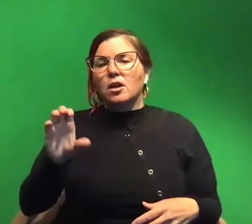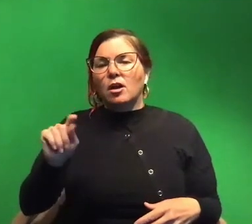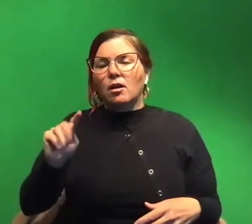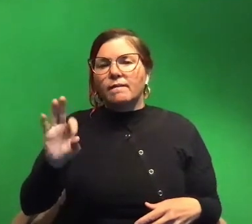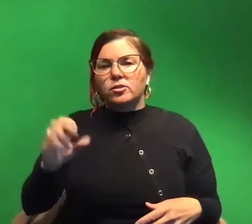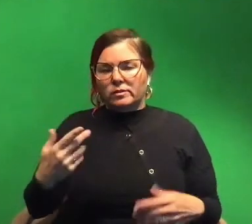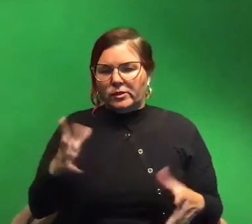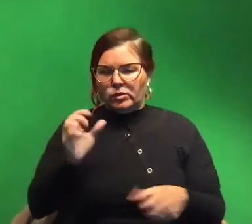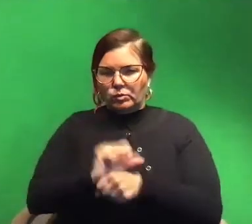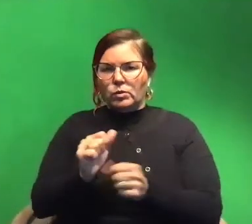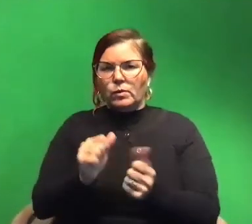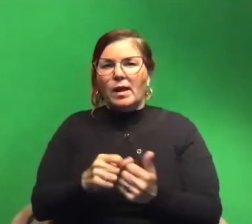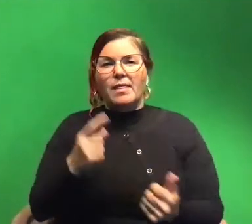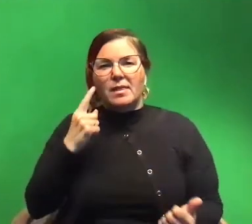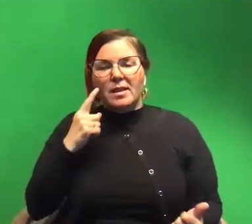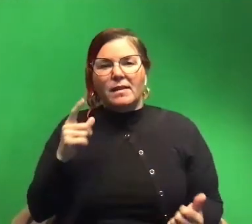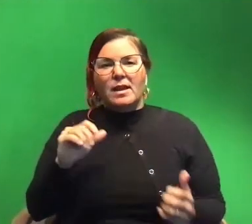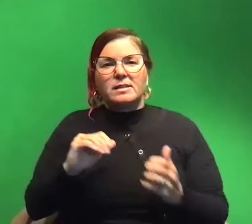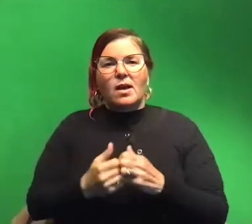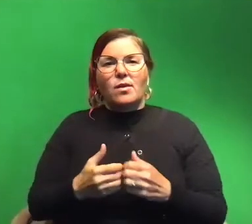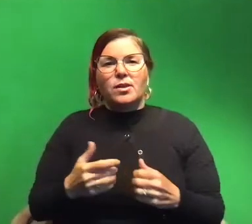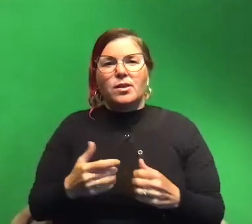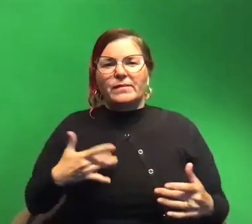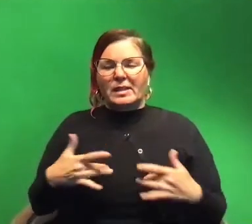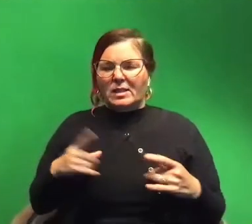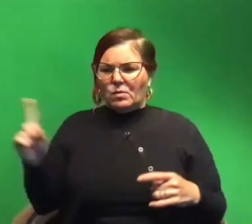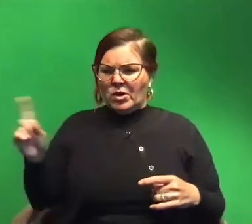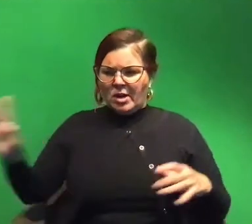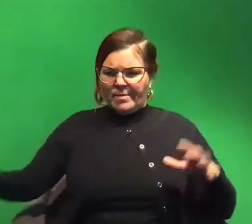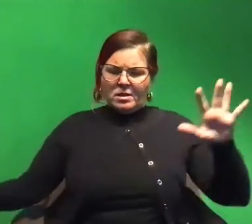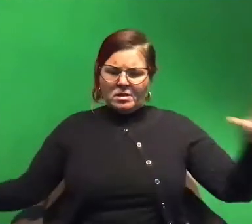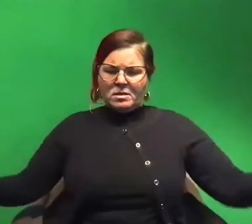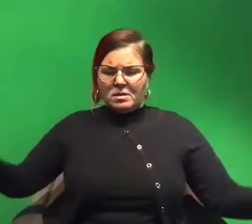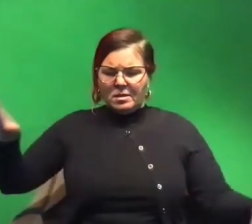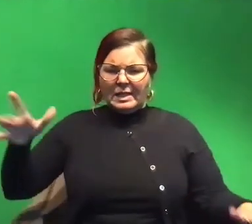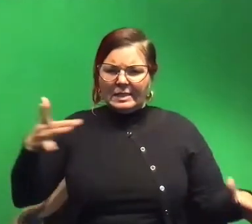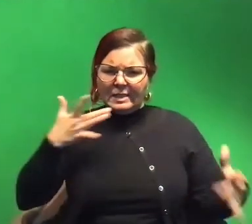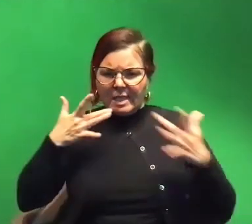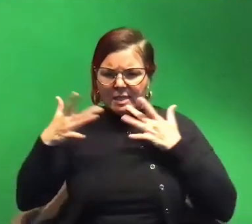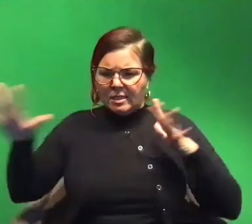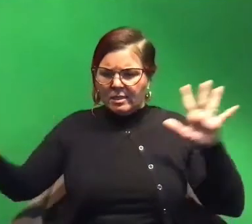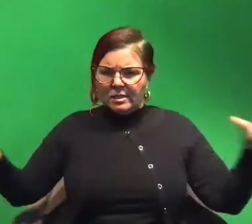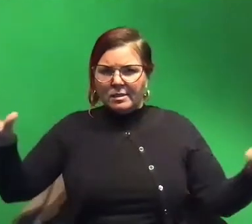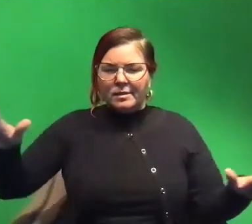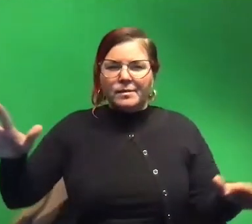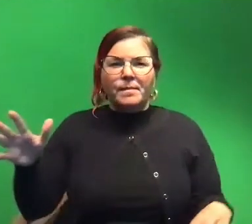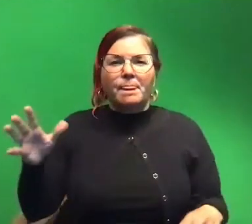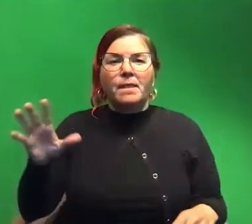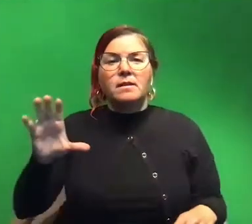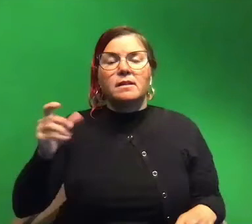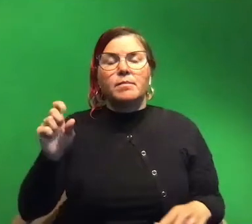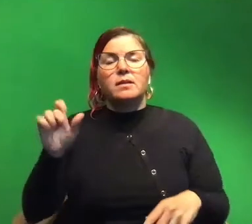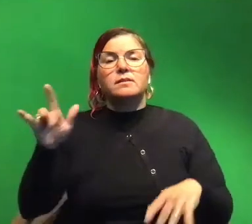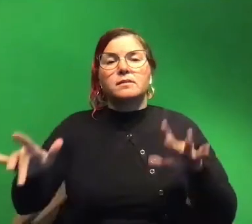and i kind of think that's just like how they're sensing where they are and also kind of tasting where they are because when uh cephalopods touch